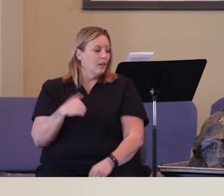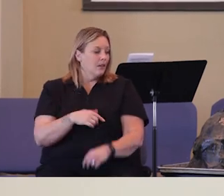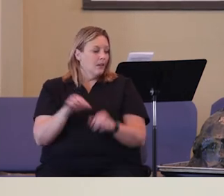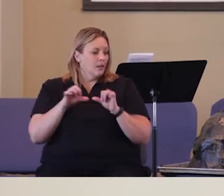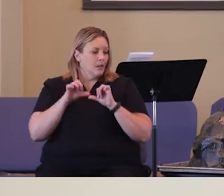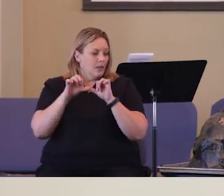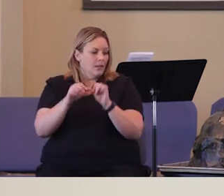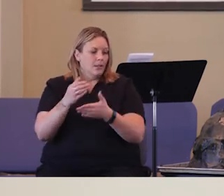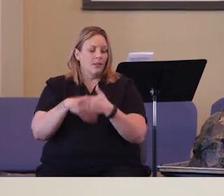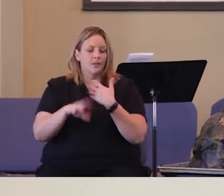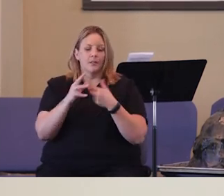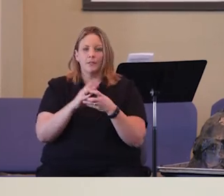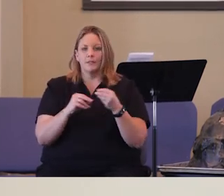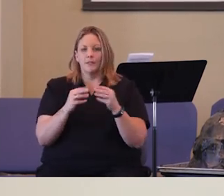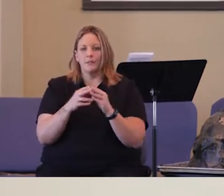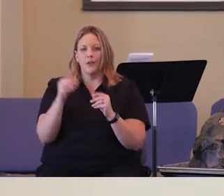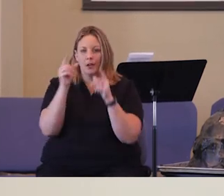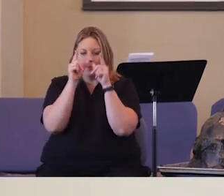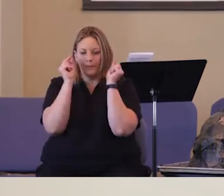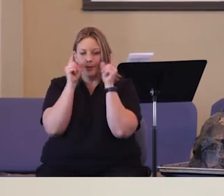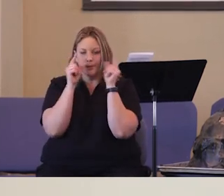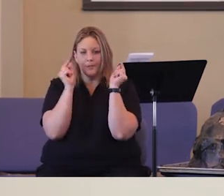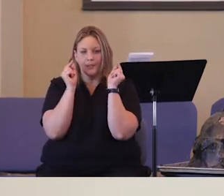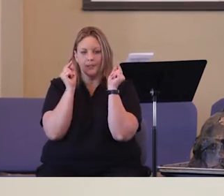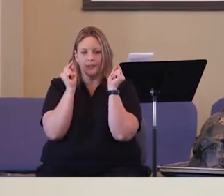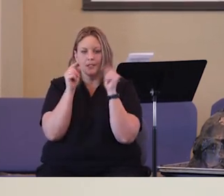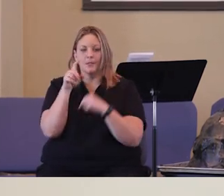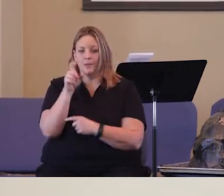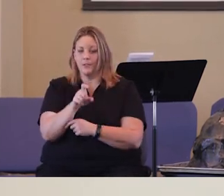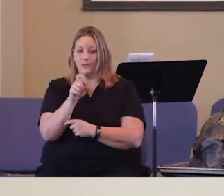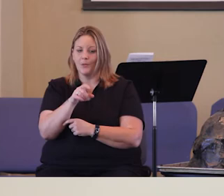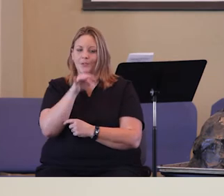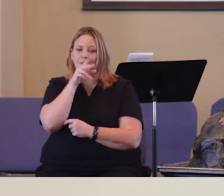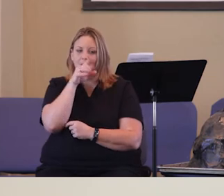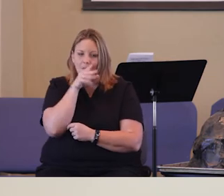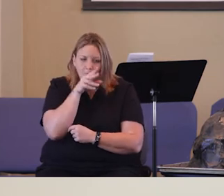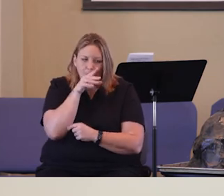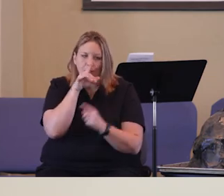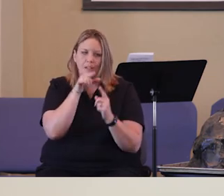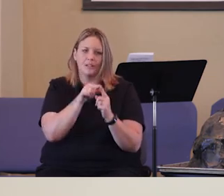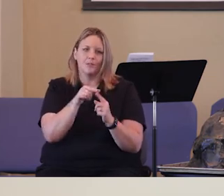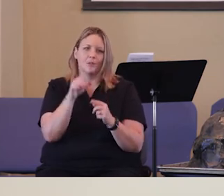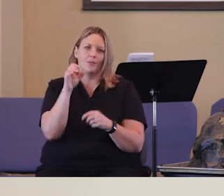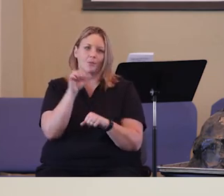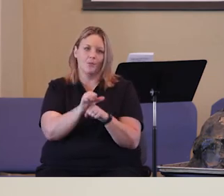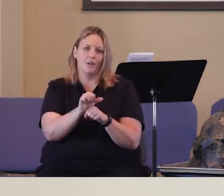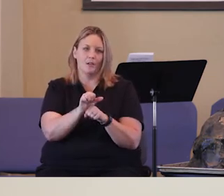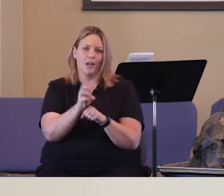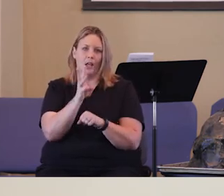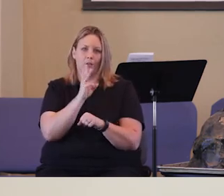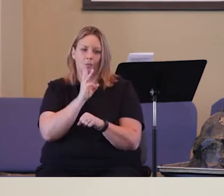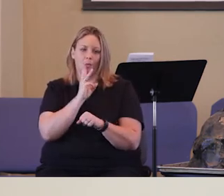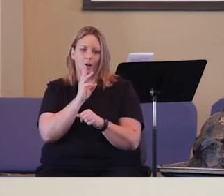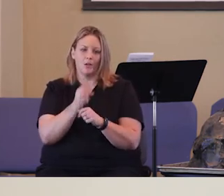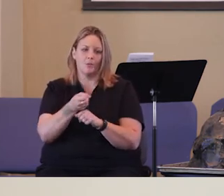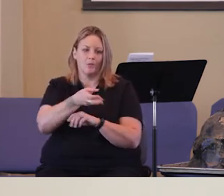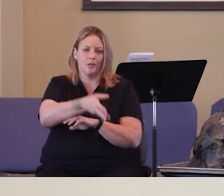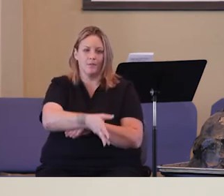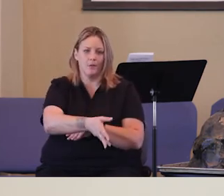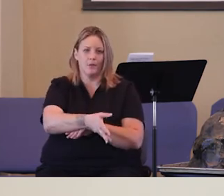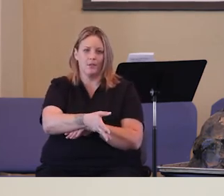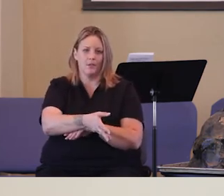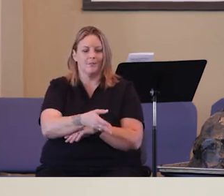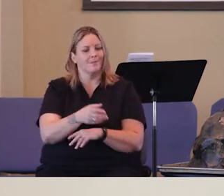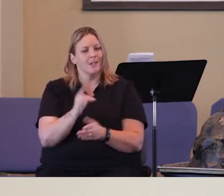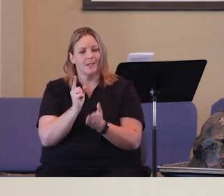And Moses, as we continue on down this story, he was supposed to speak to the rock and